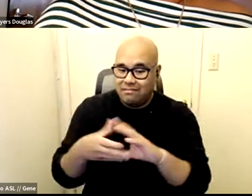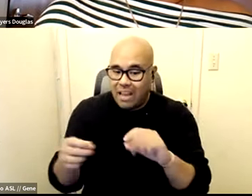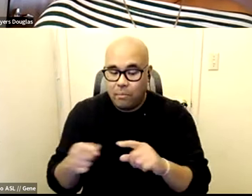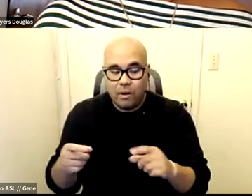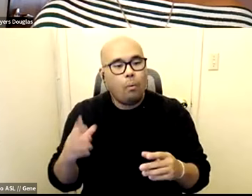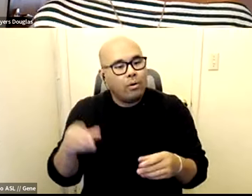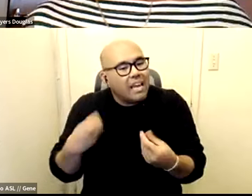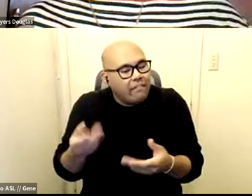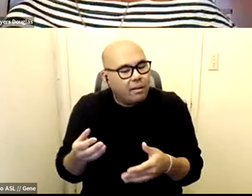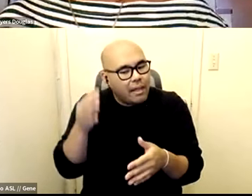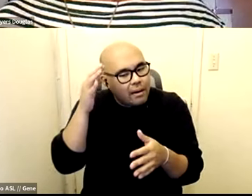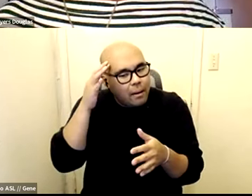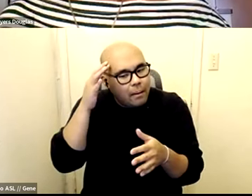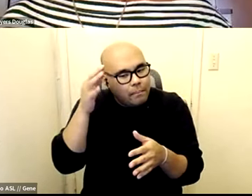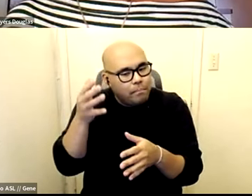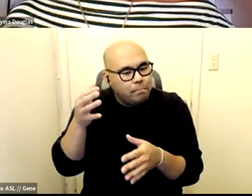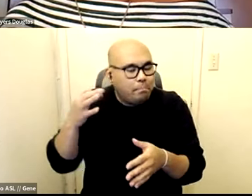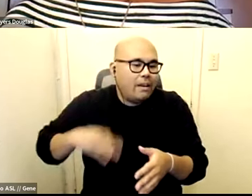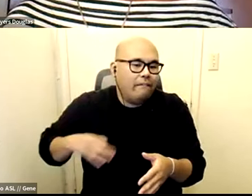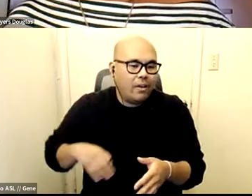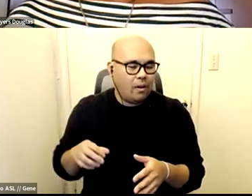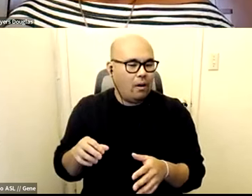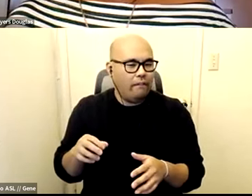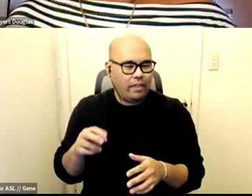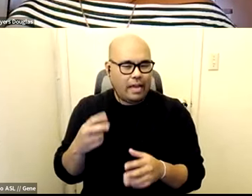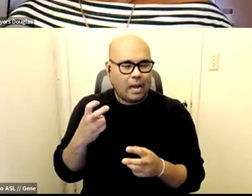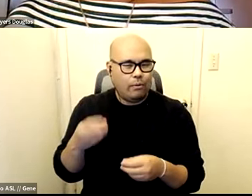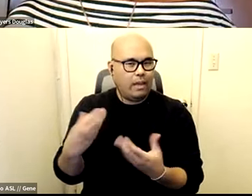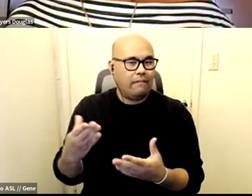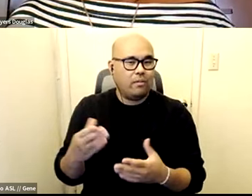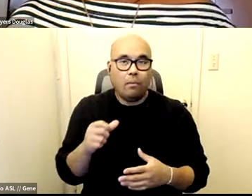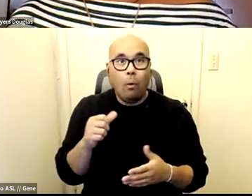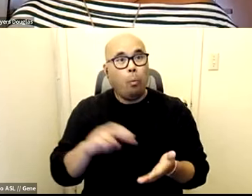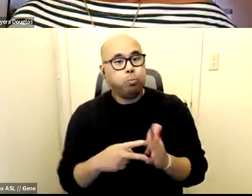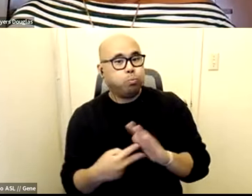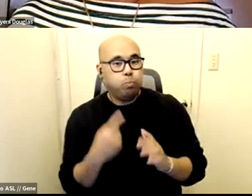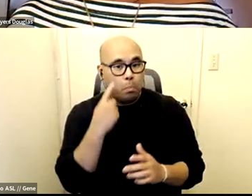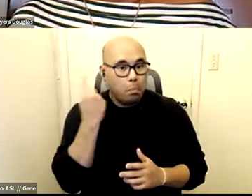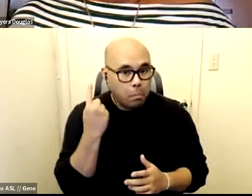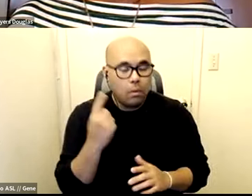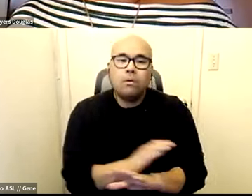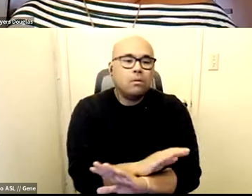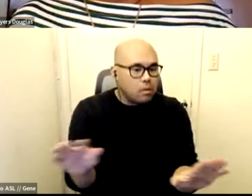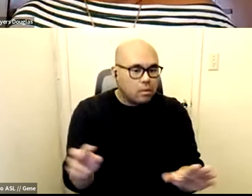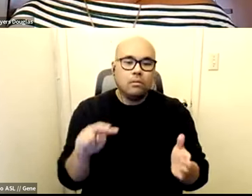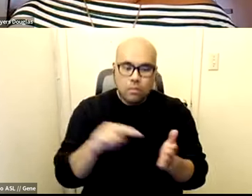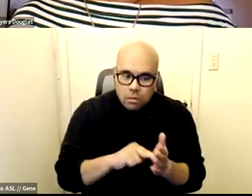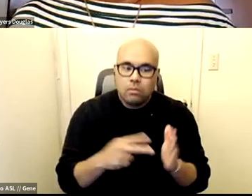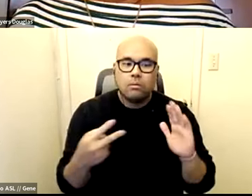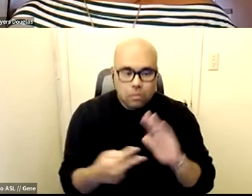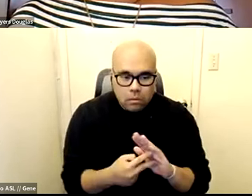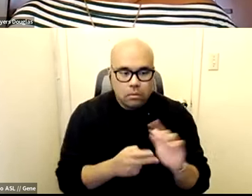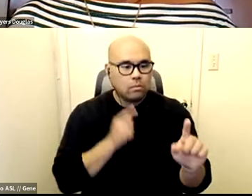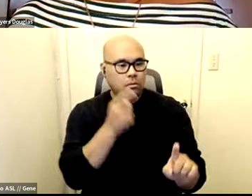doubt when they say unintentionally. I don't think it's unintentional. I think it's very intentional. If you look at